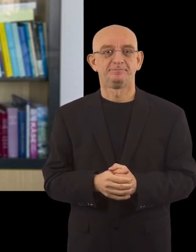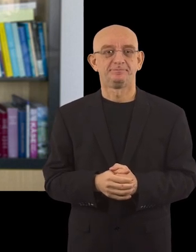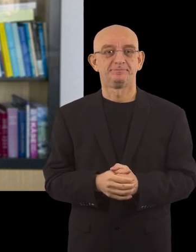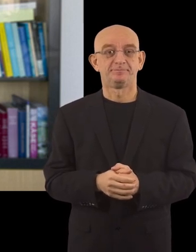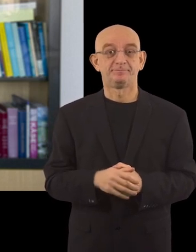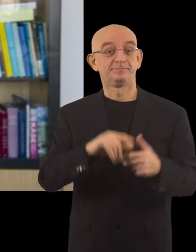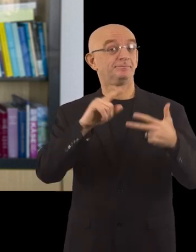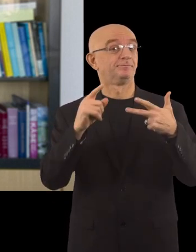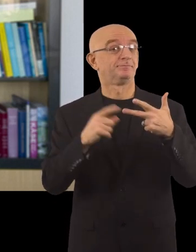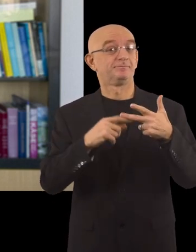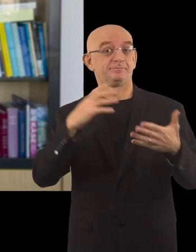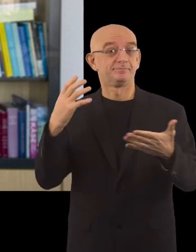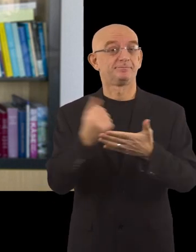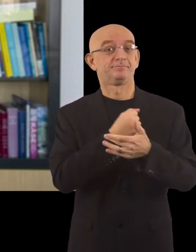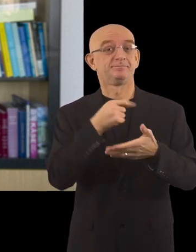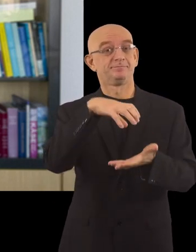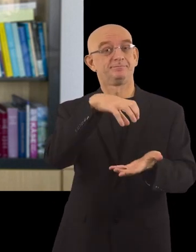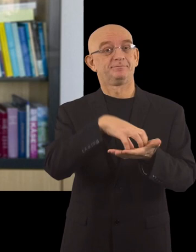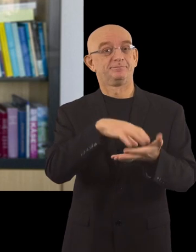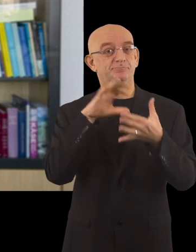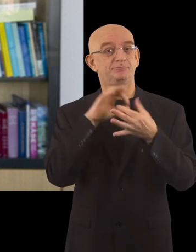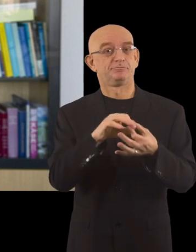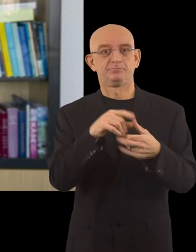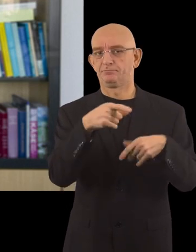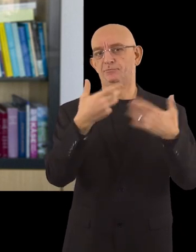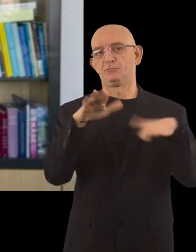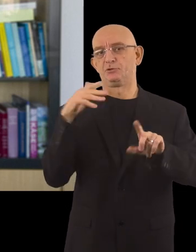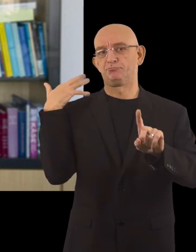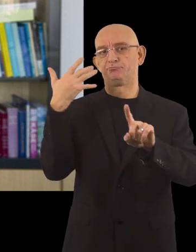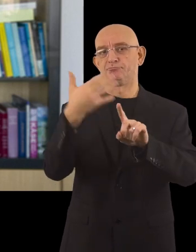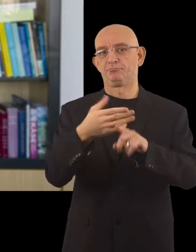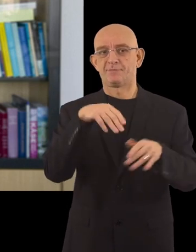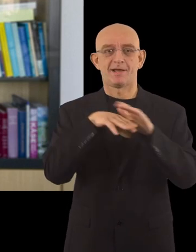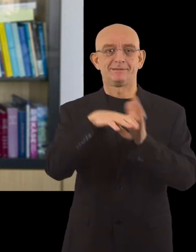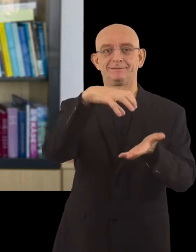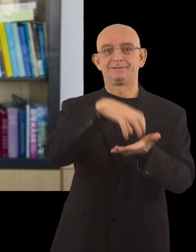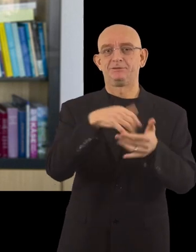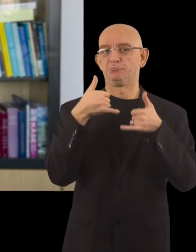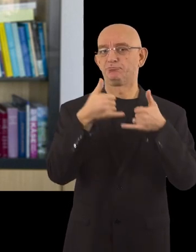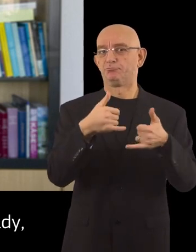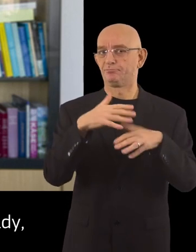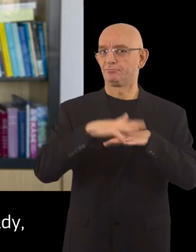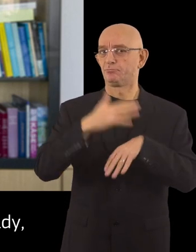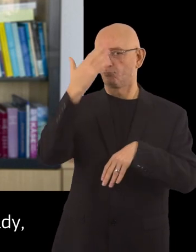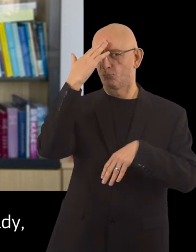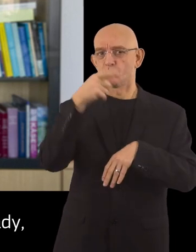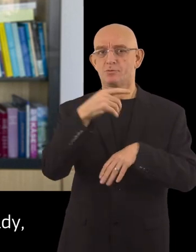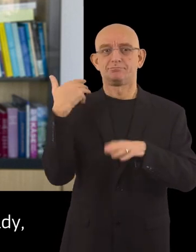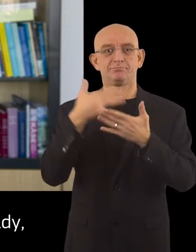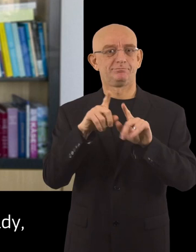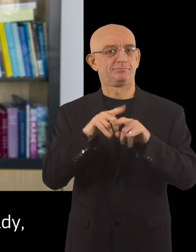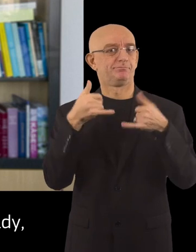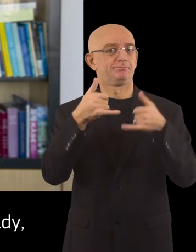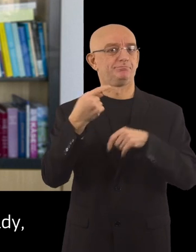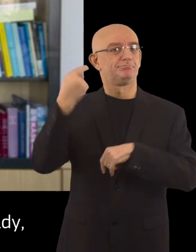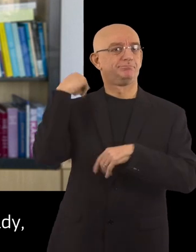The third place winning city is already a member of the Access City Award Network. Indeed, this